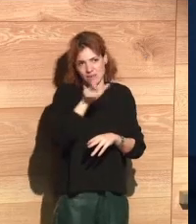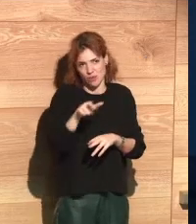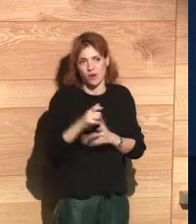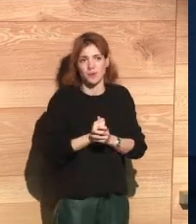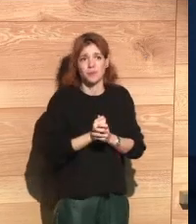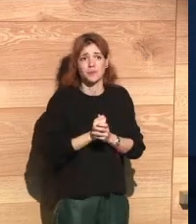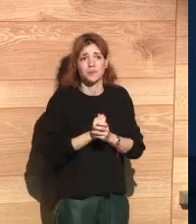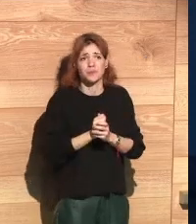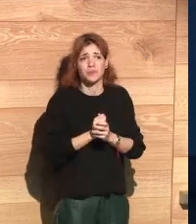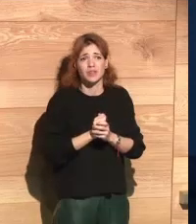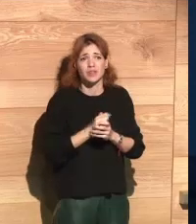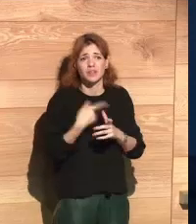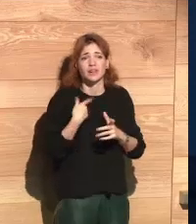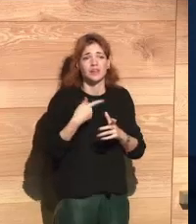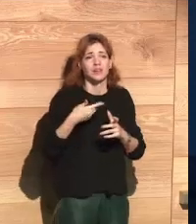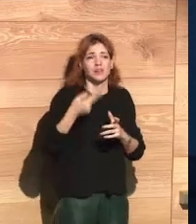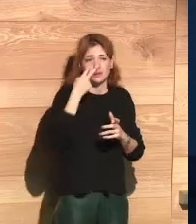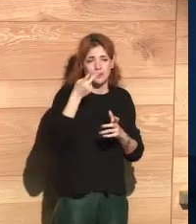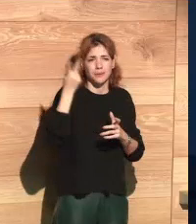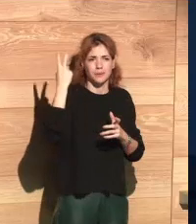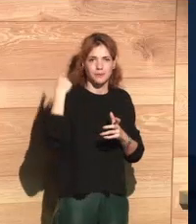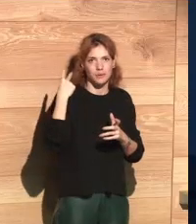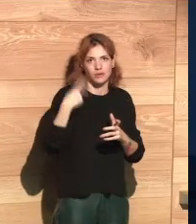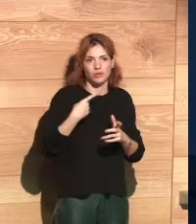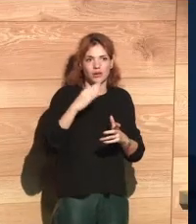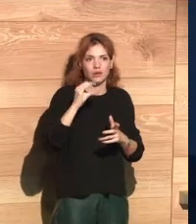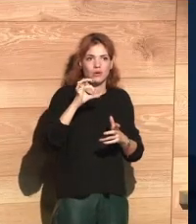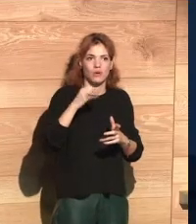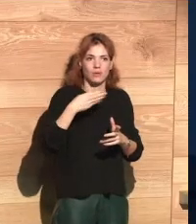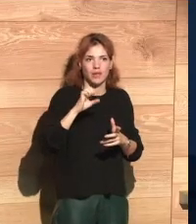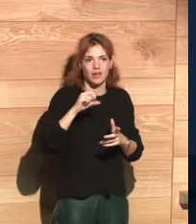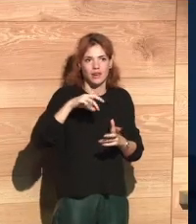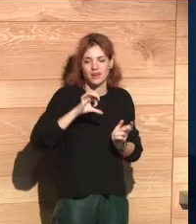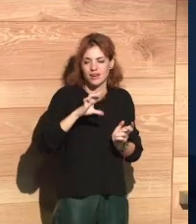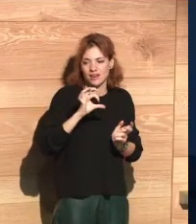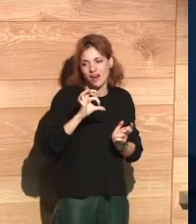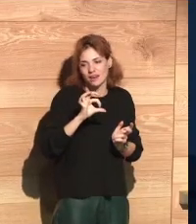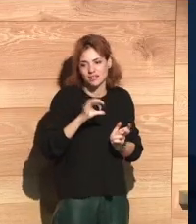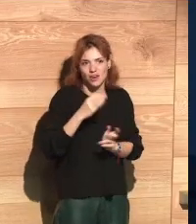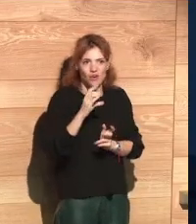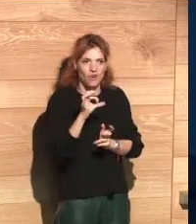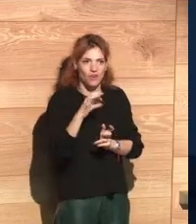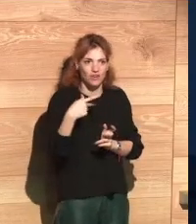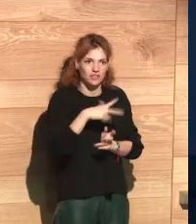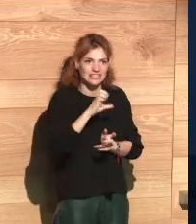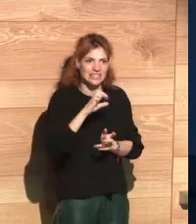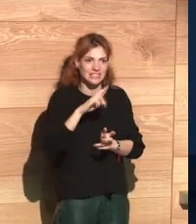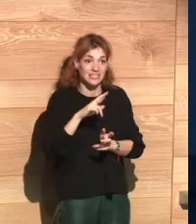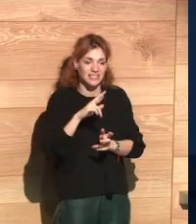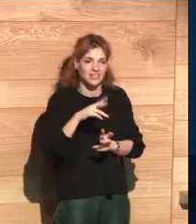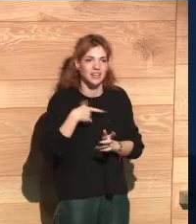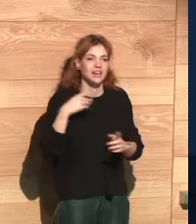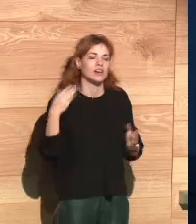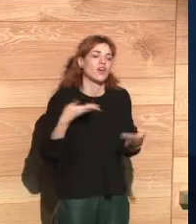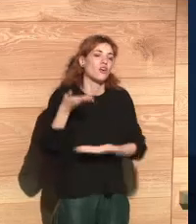data privacy and the individual that we started over two years ago from the center for the governance of change collaborating with